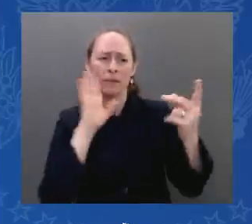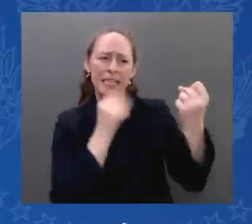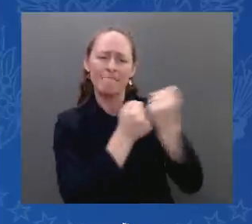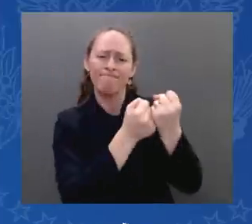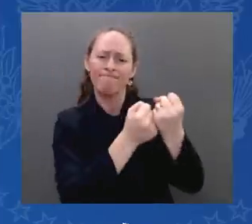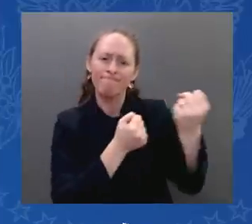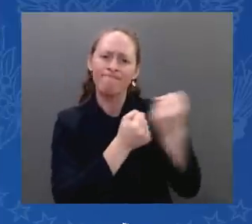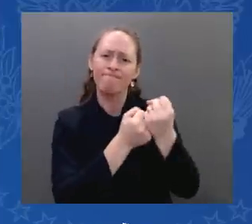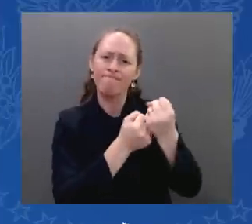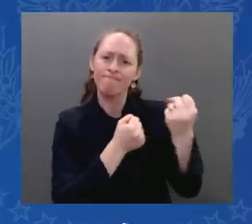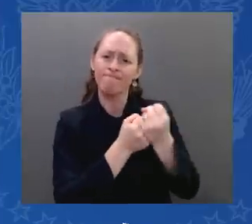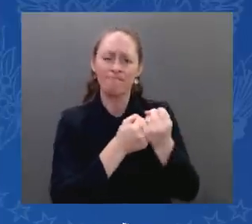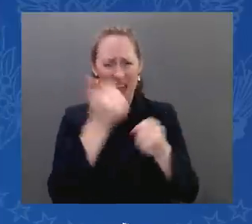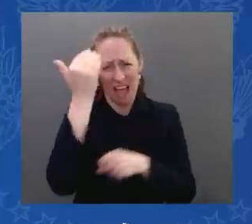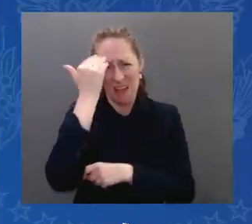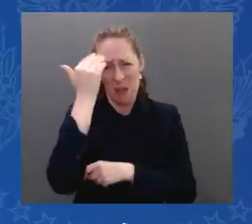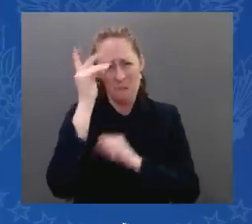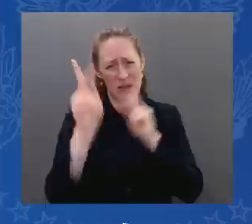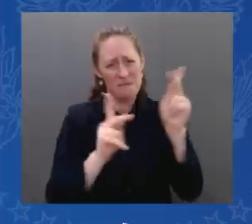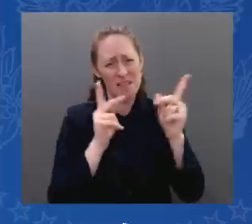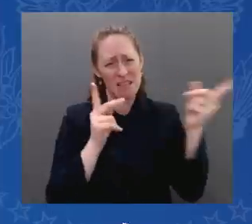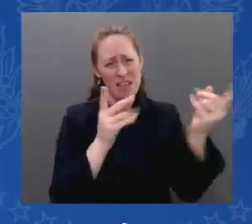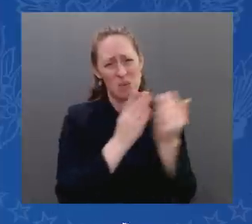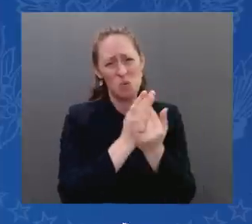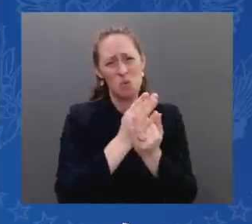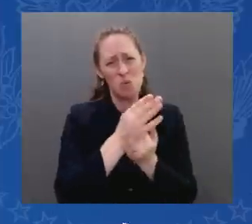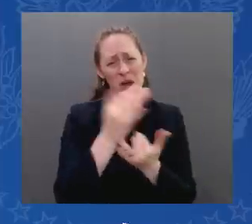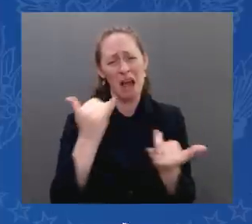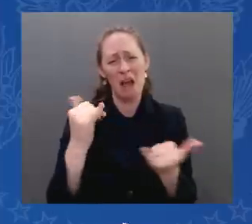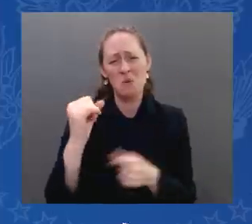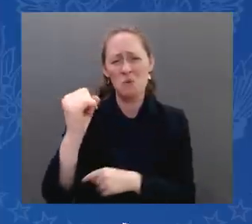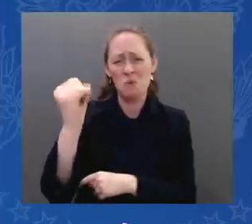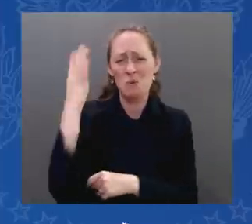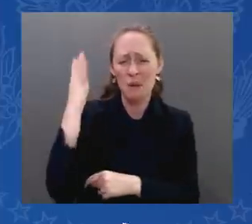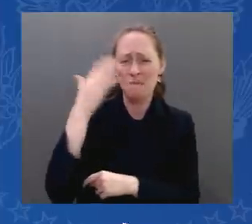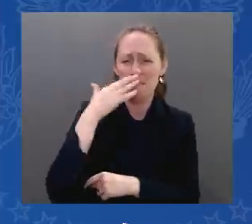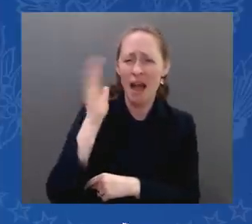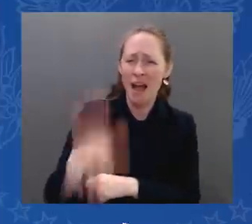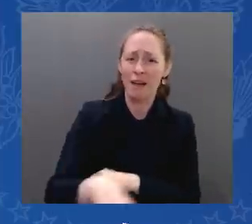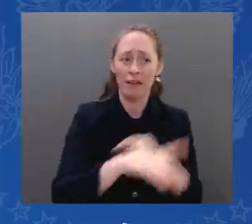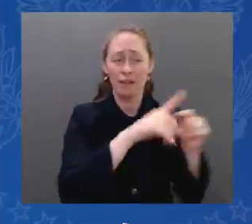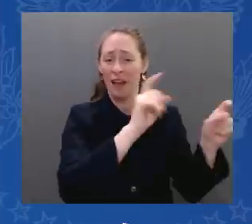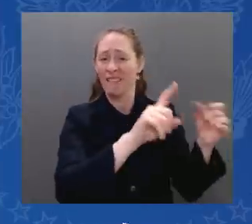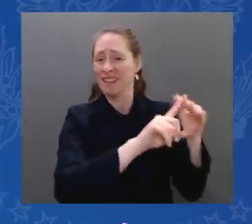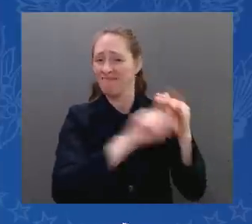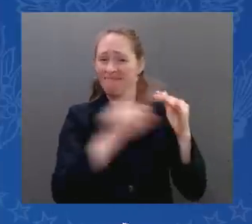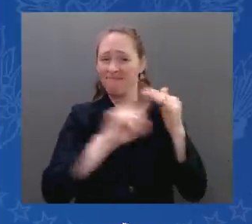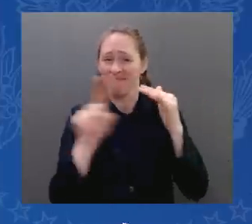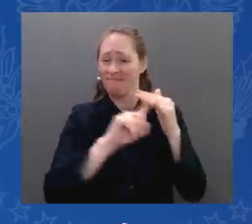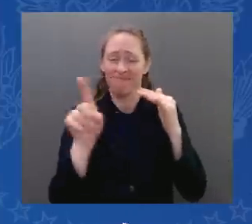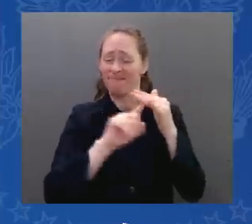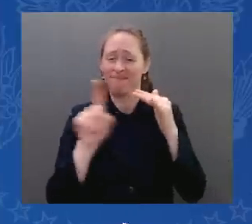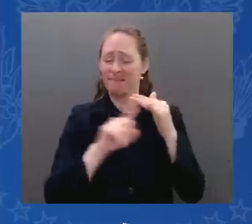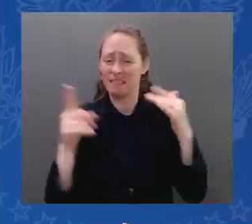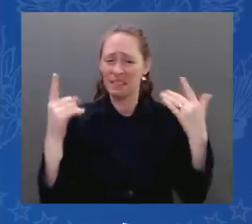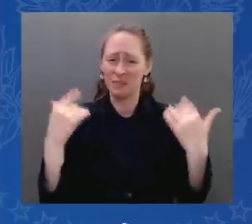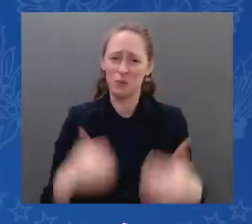you and I also discussed the mayor's commitment to ensuring Iran never obtains a nuclear weapon.